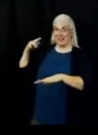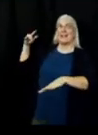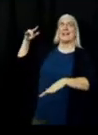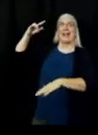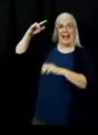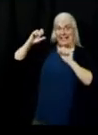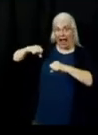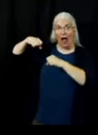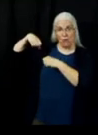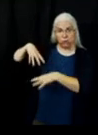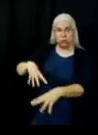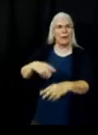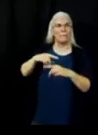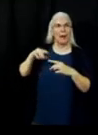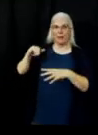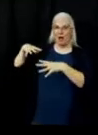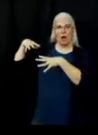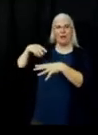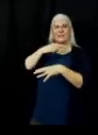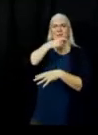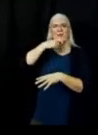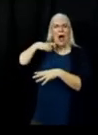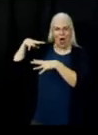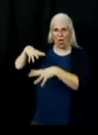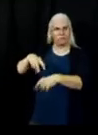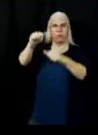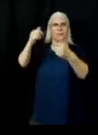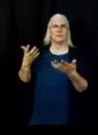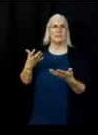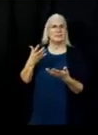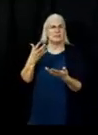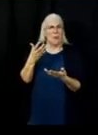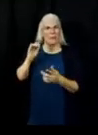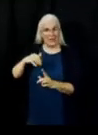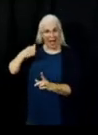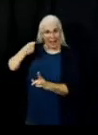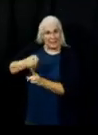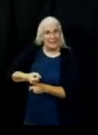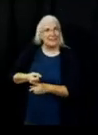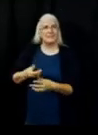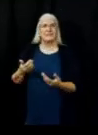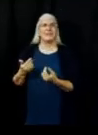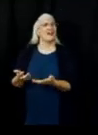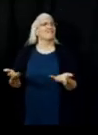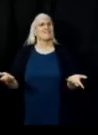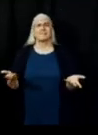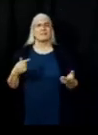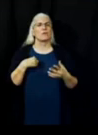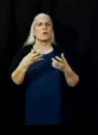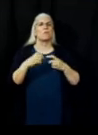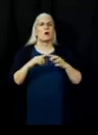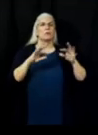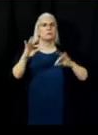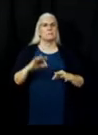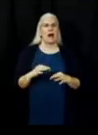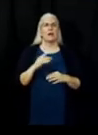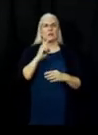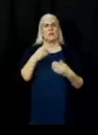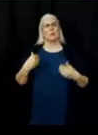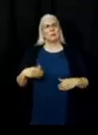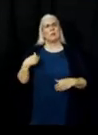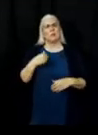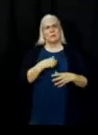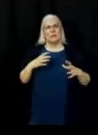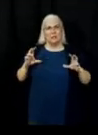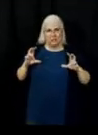not in these type of fuels and not in these type of conditions. So I just wanted to kind of go over that a little bit. There's a lot ever being done to get that